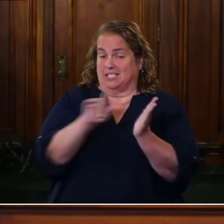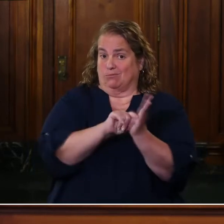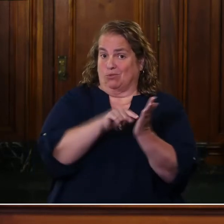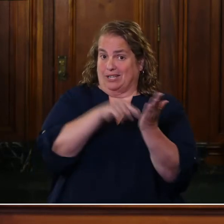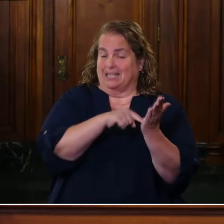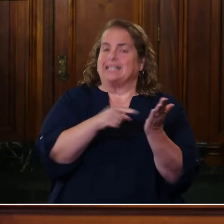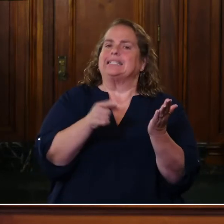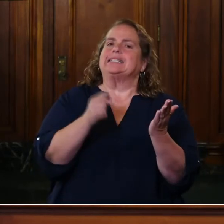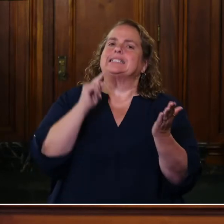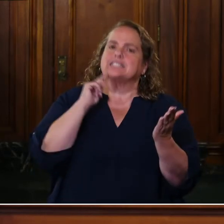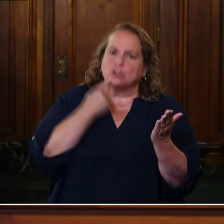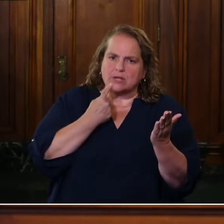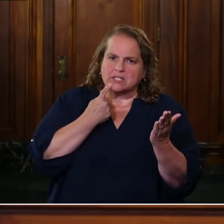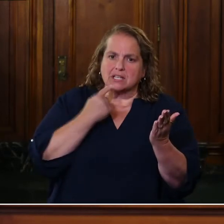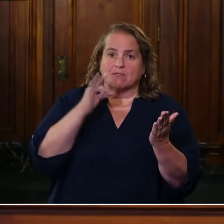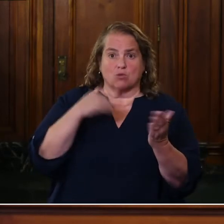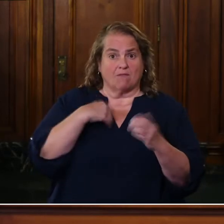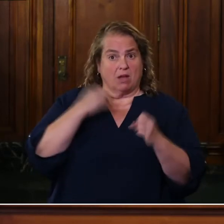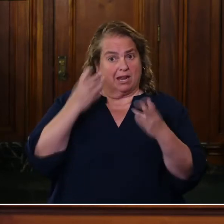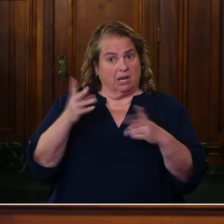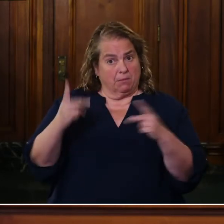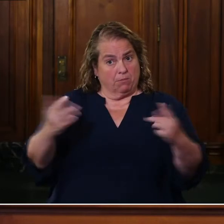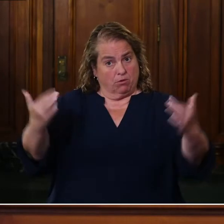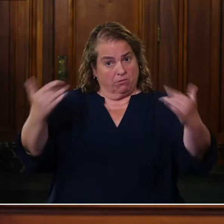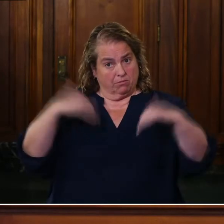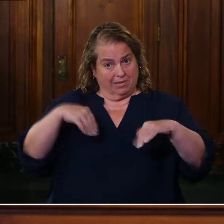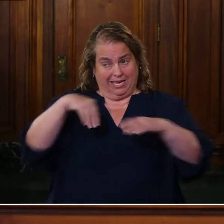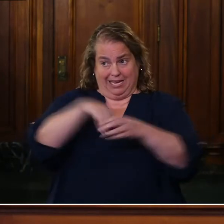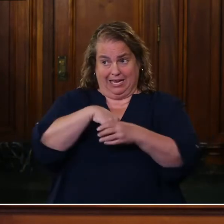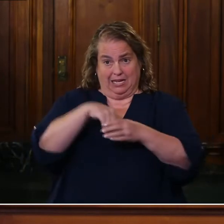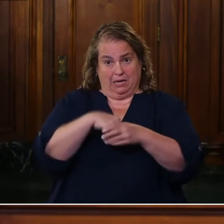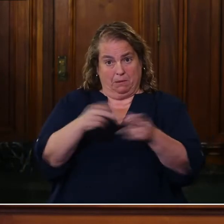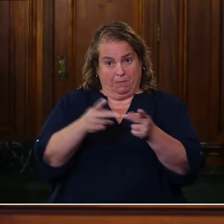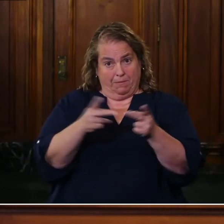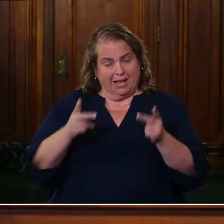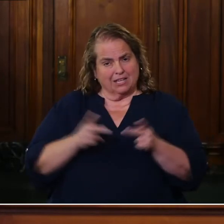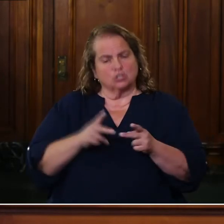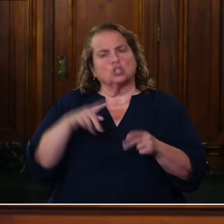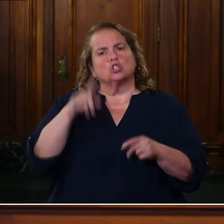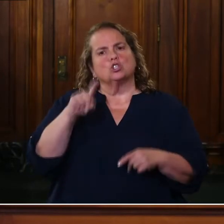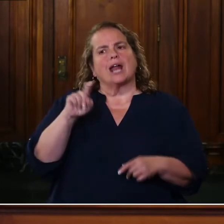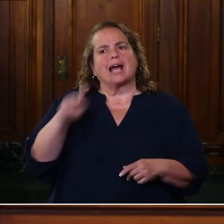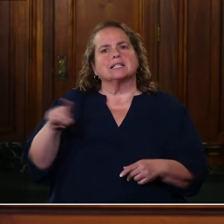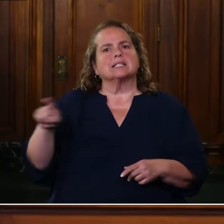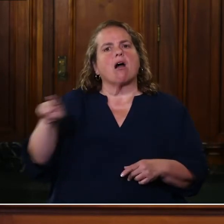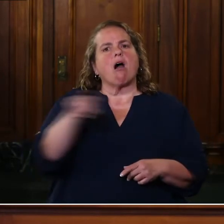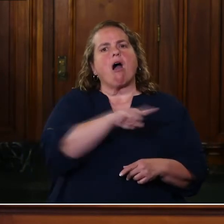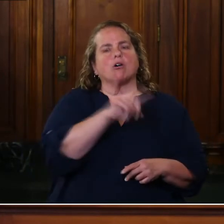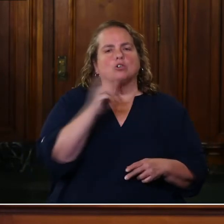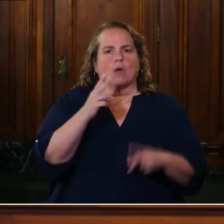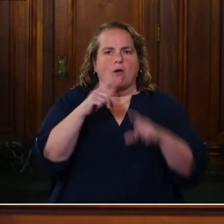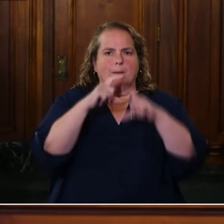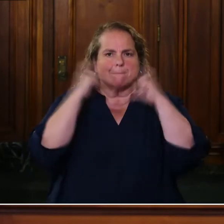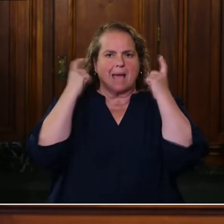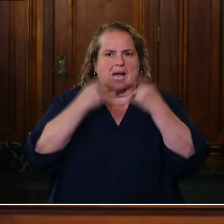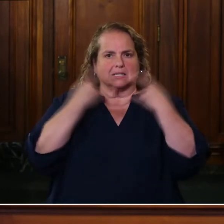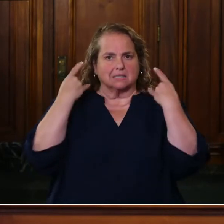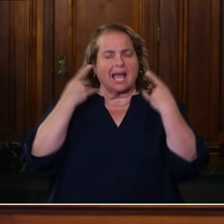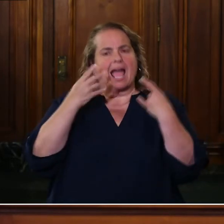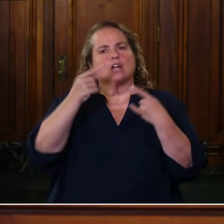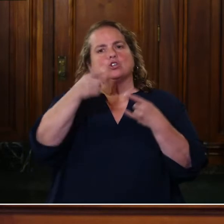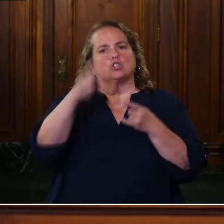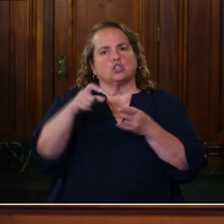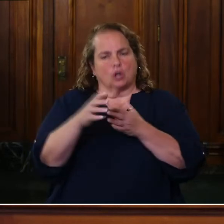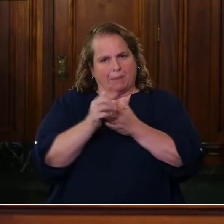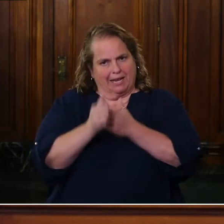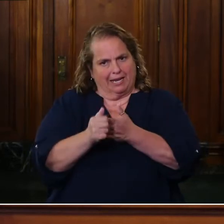bunch of people come in to an inside space, you ought to be asking them to wear masks and you ought to be leading with